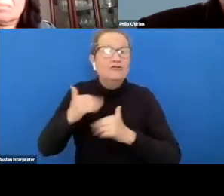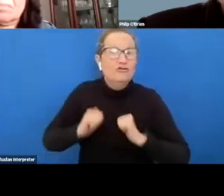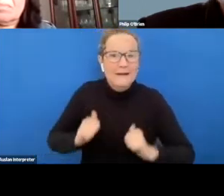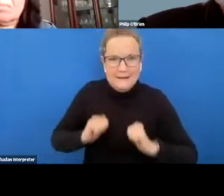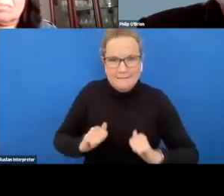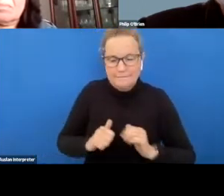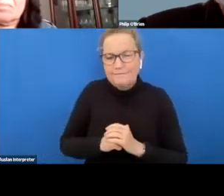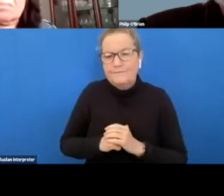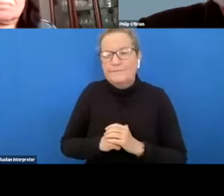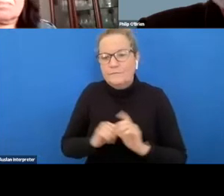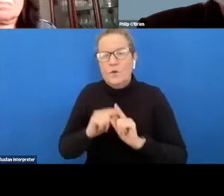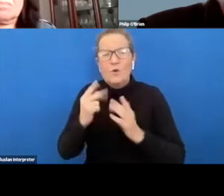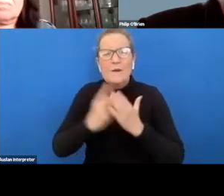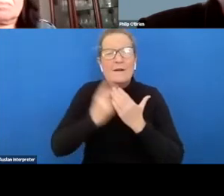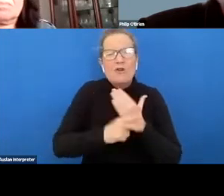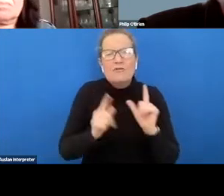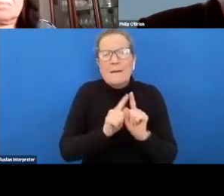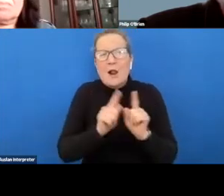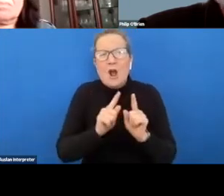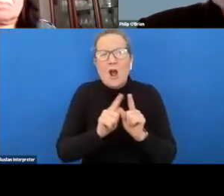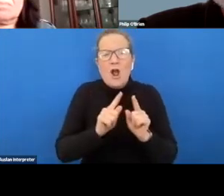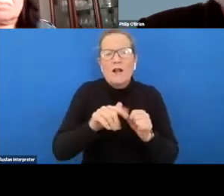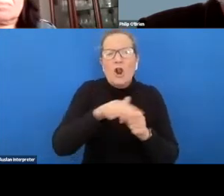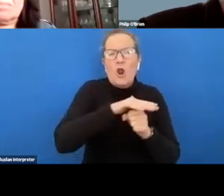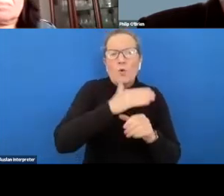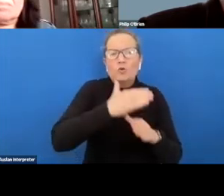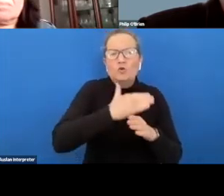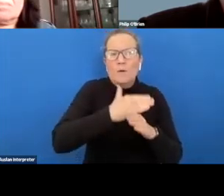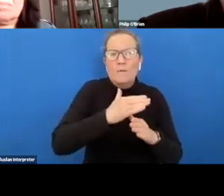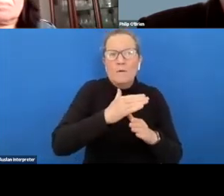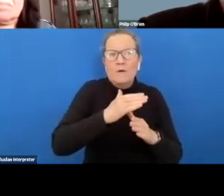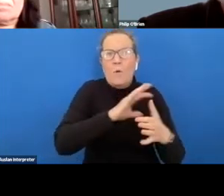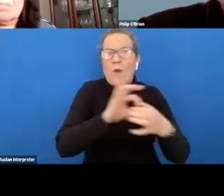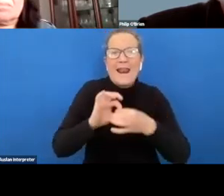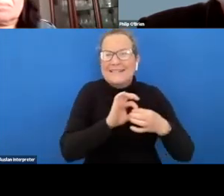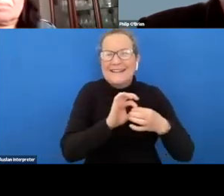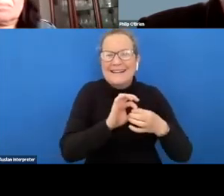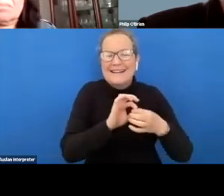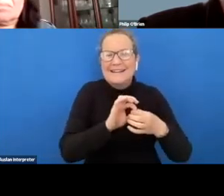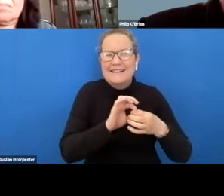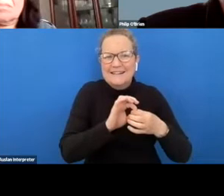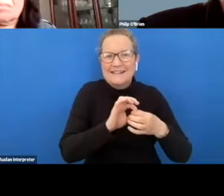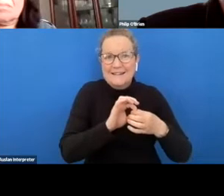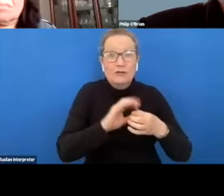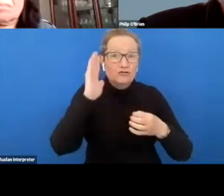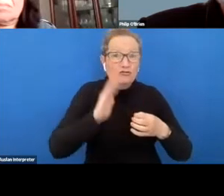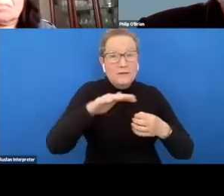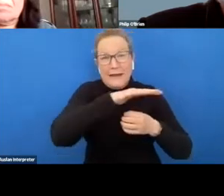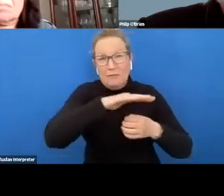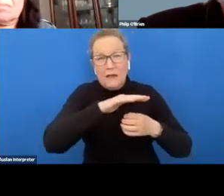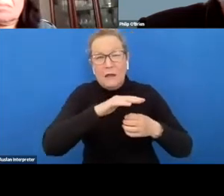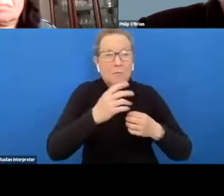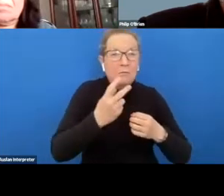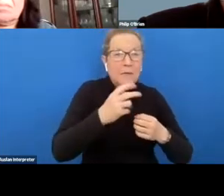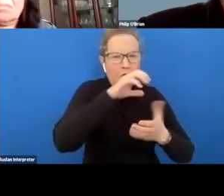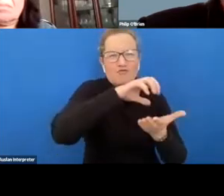programs now such as local jobs coordinators who work regionally and look to address the specific issues that are happening within their